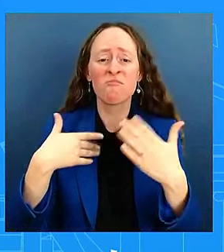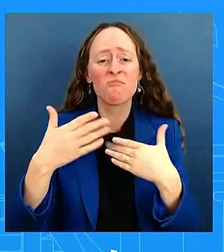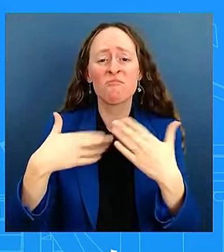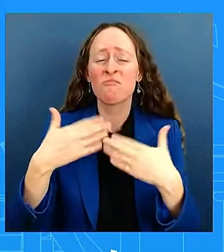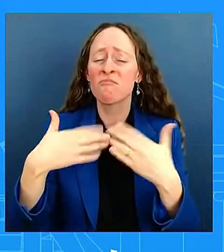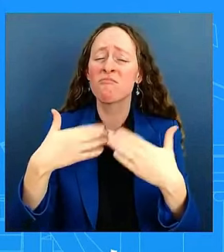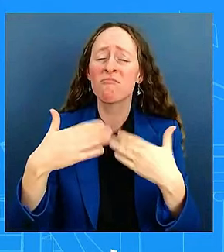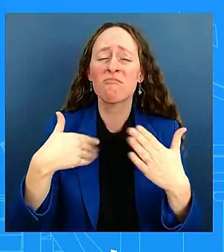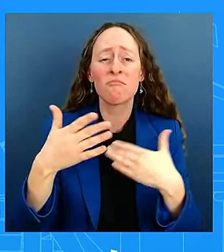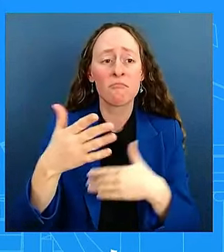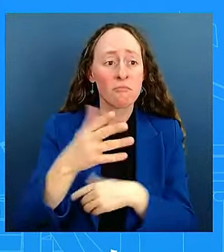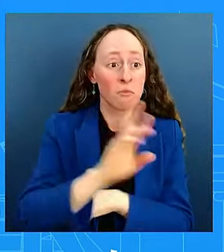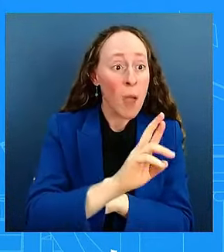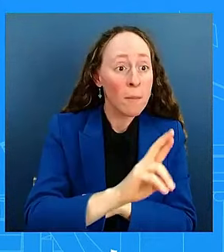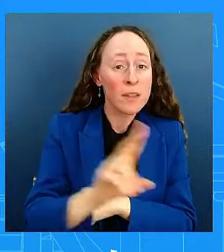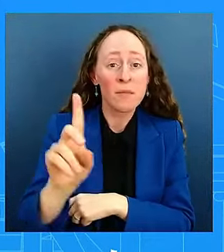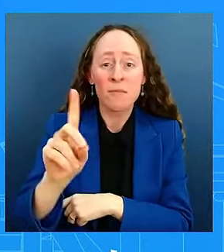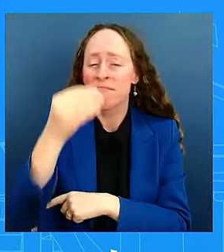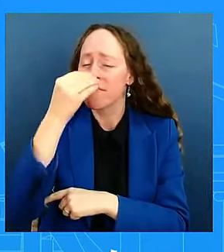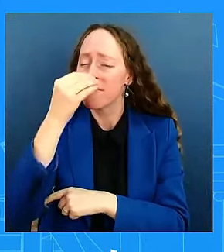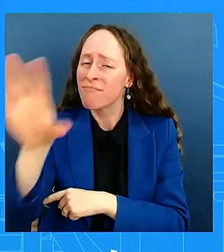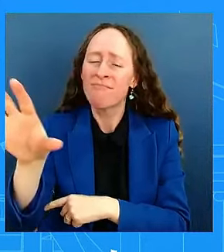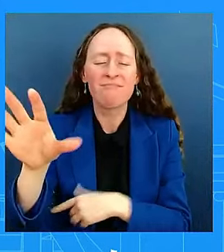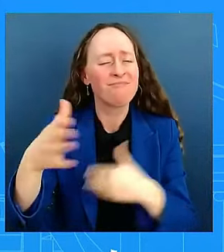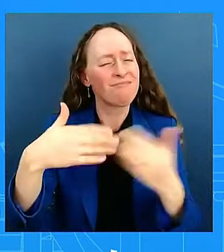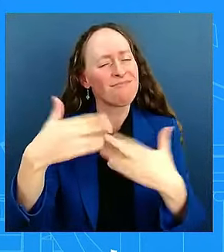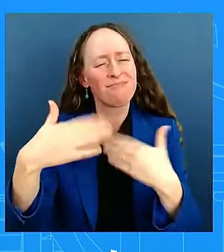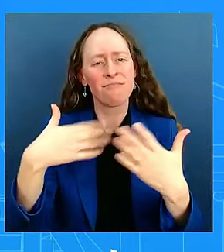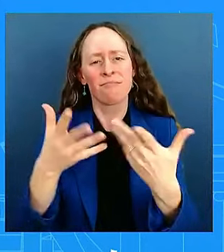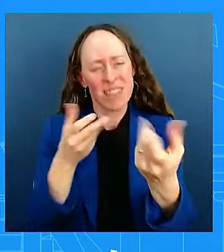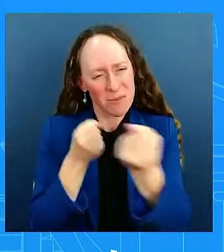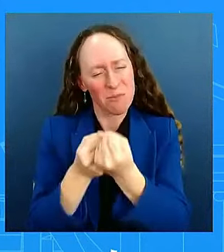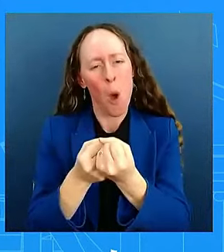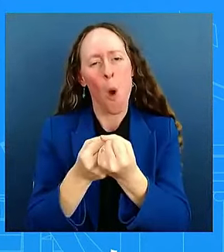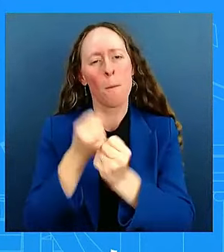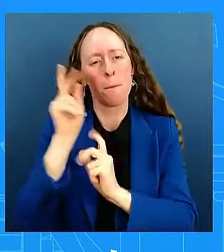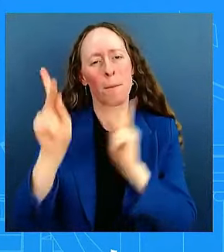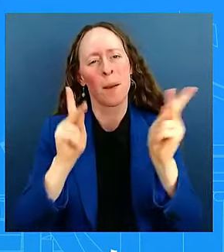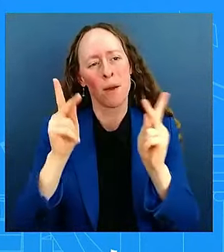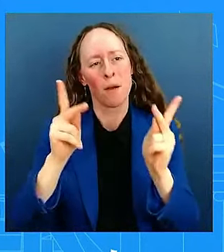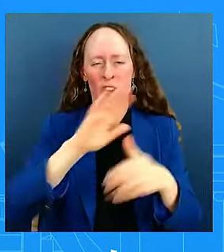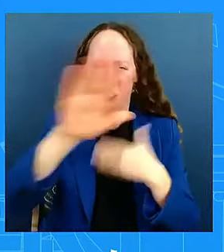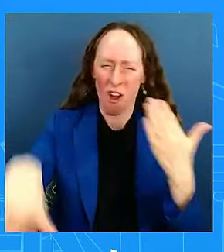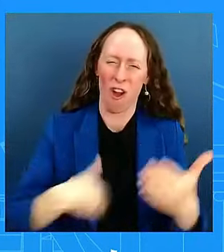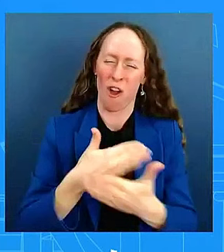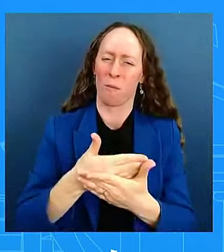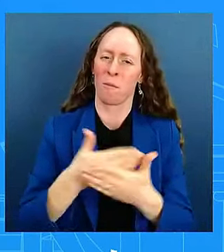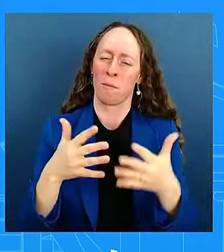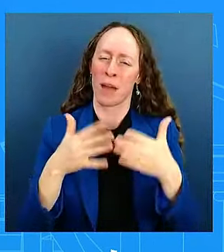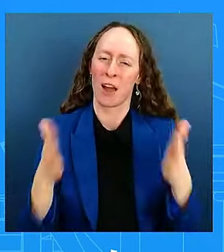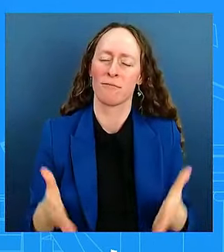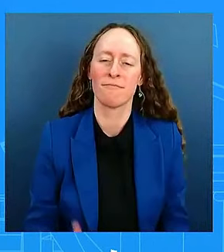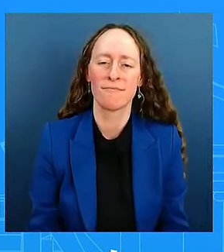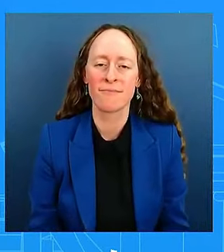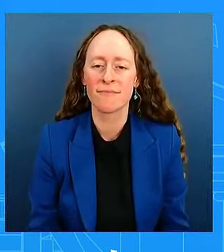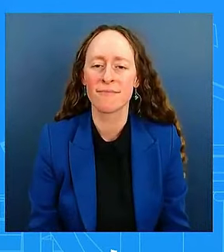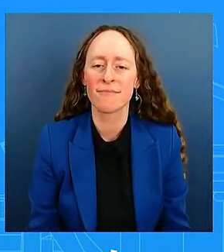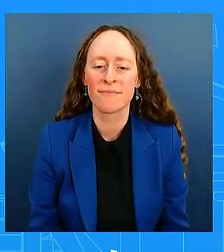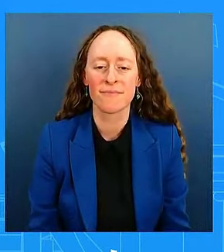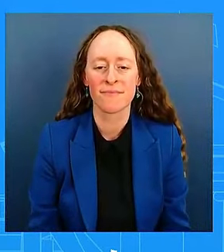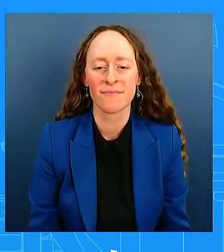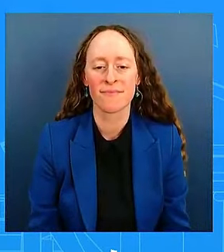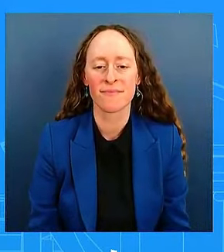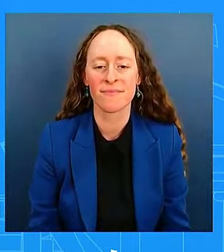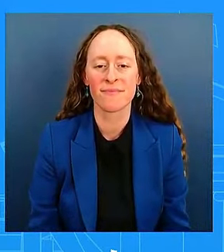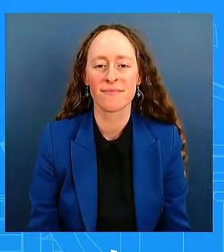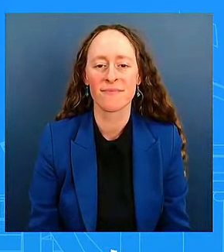he's a president for all Americans. And that's continues to be, uh, certainly his commitment. Okay. I know I'm getting, I'm getting pulled, but go